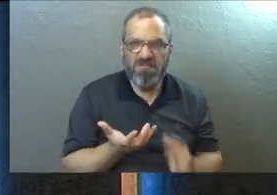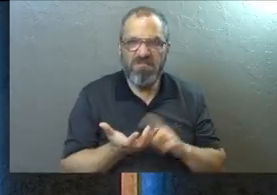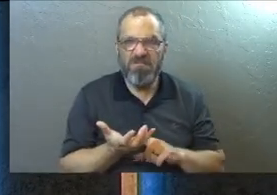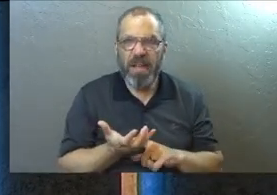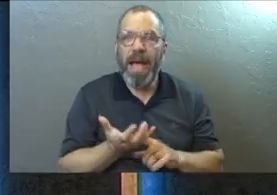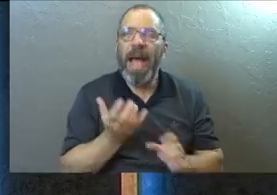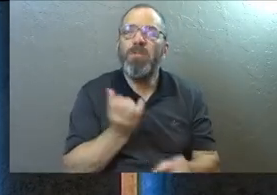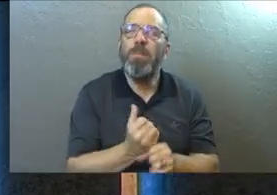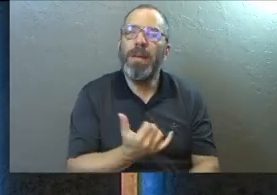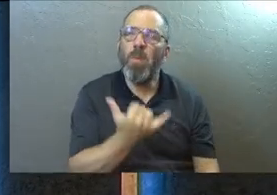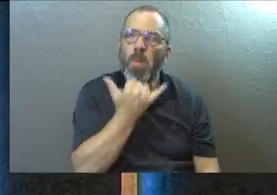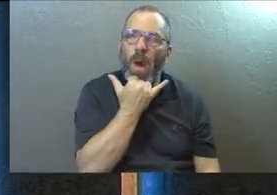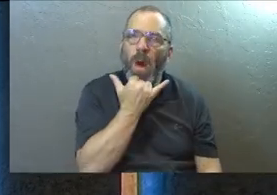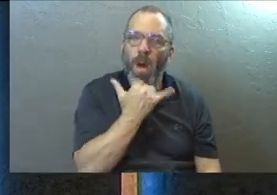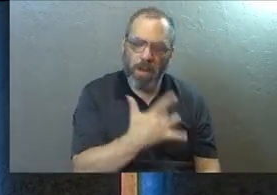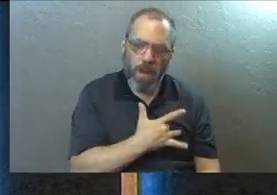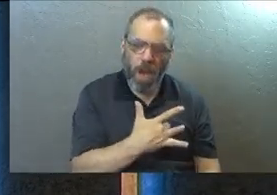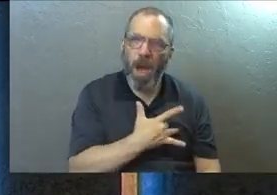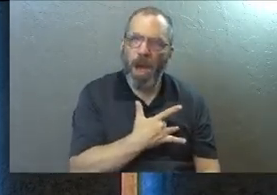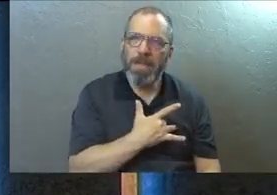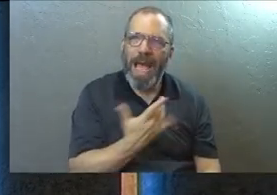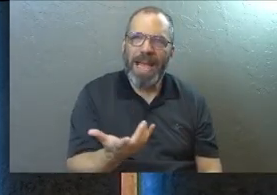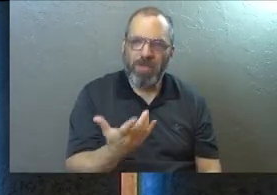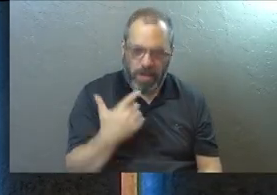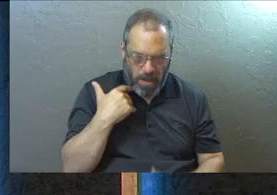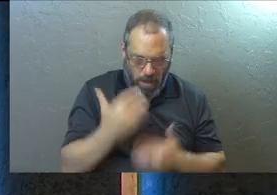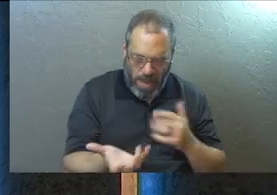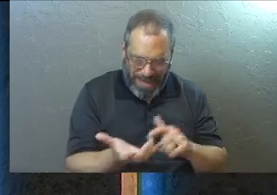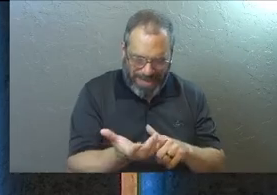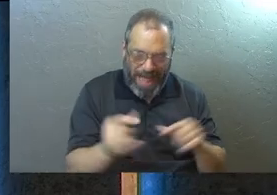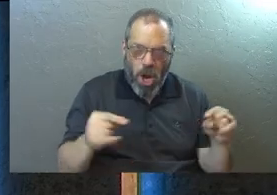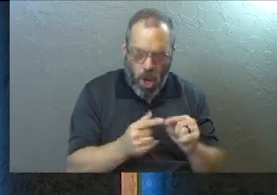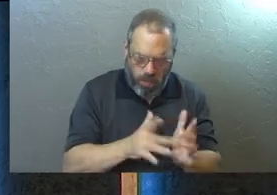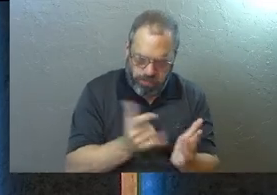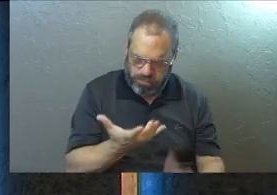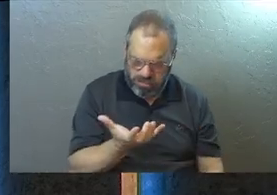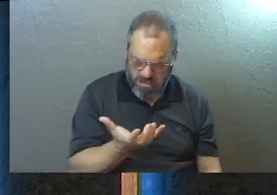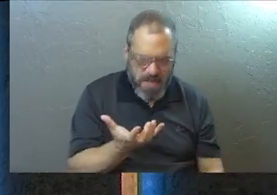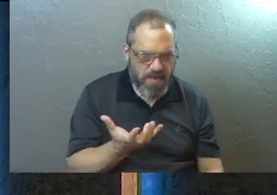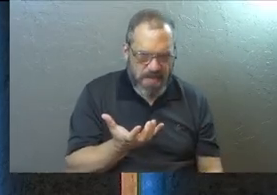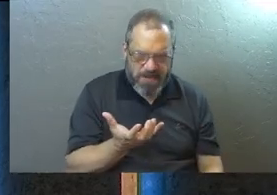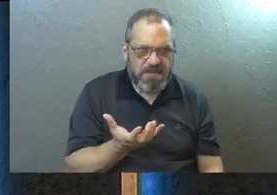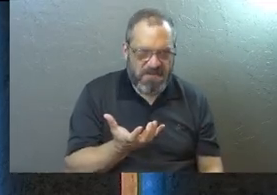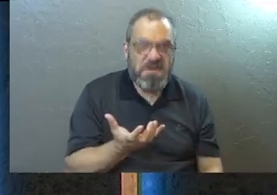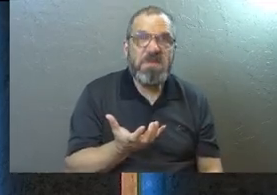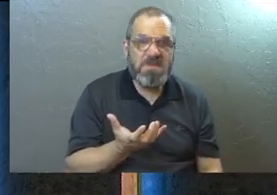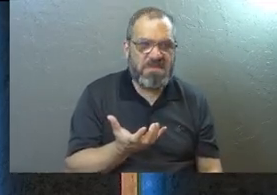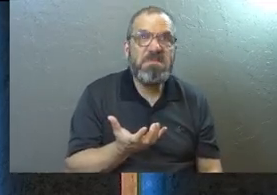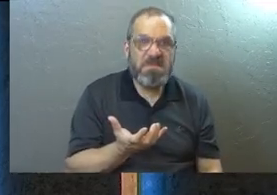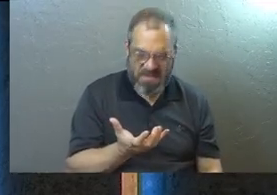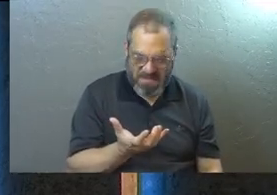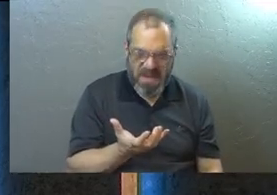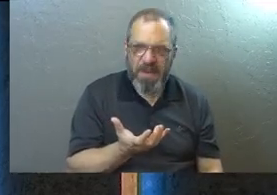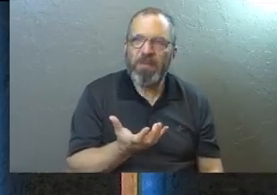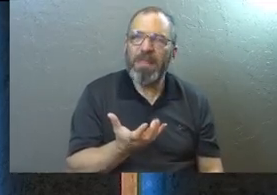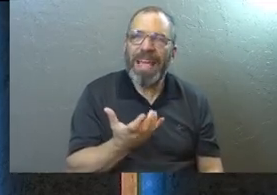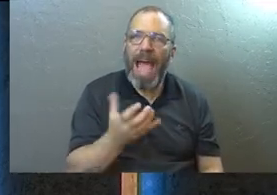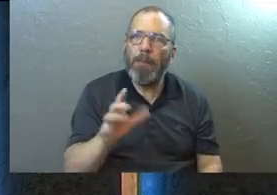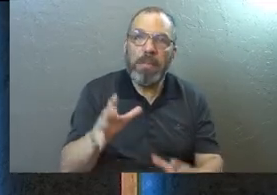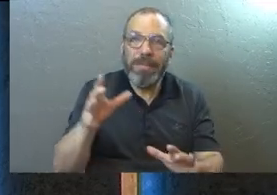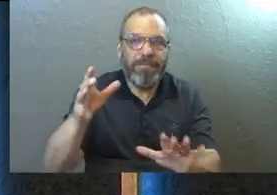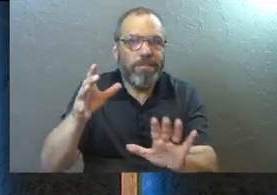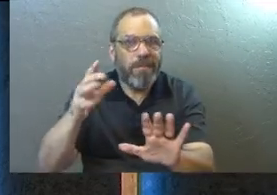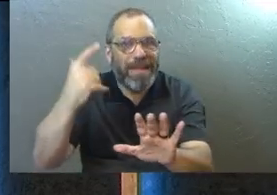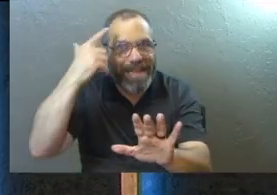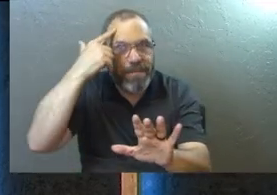mistakenly in our hearts, right? As we're trying to process through pain. But part of the path of healing, this is a logical